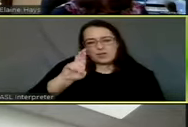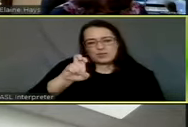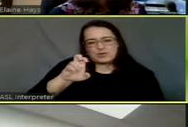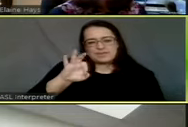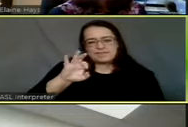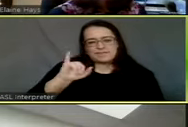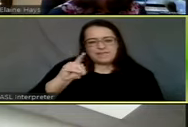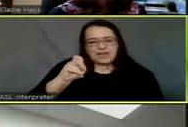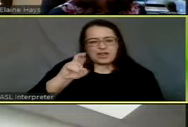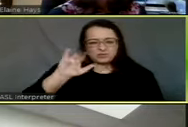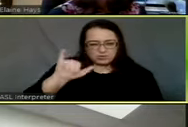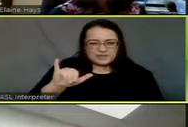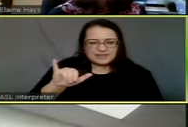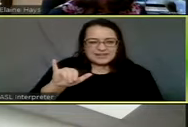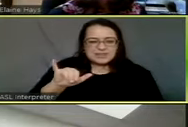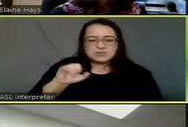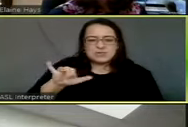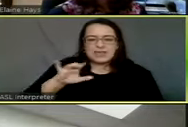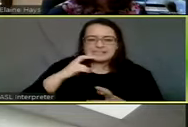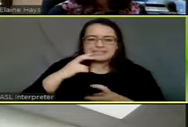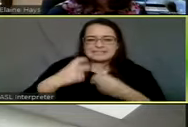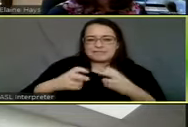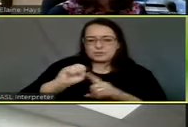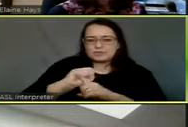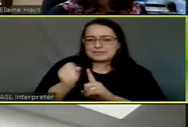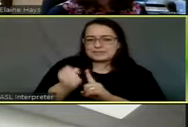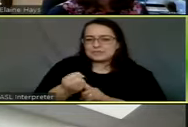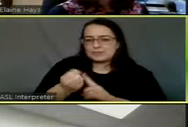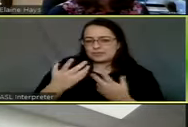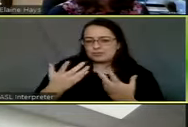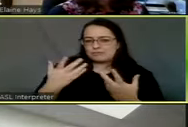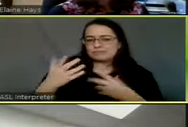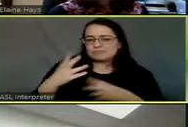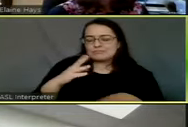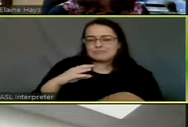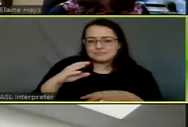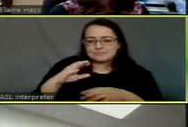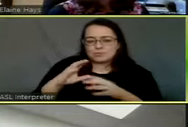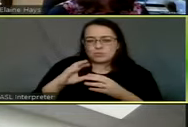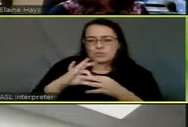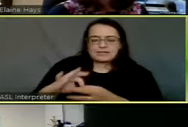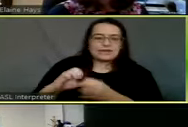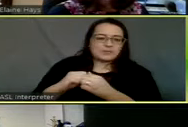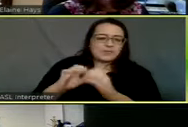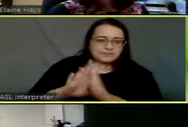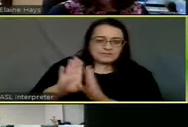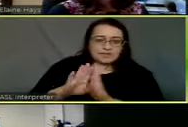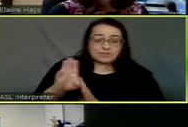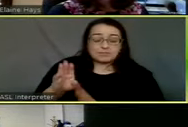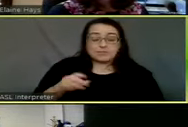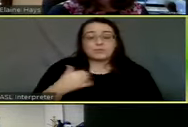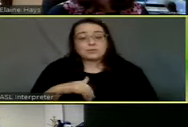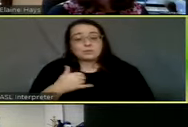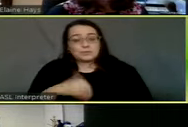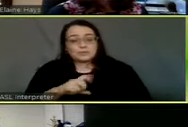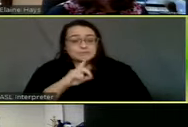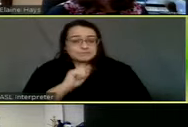it's pretty much a difficult situation to look at in regards to development. Oh, I'm sure it is.